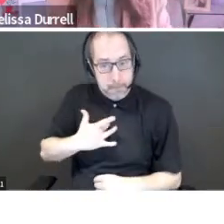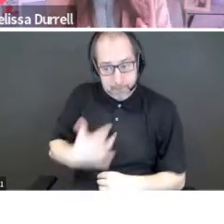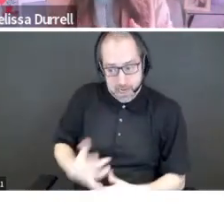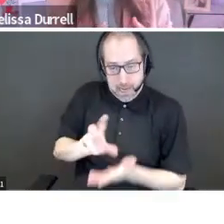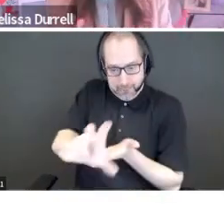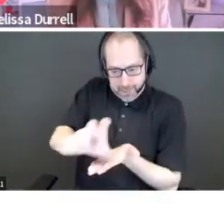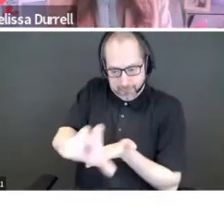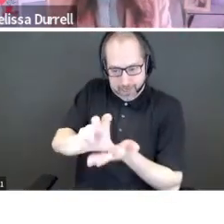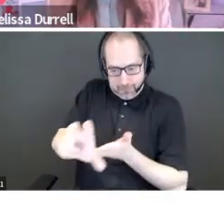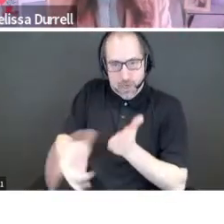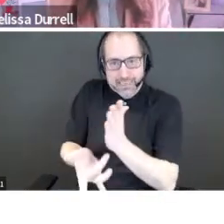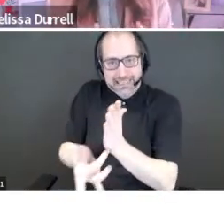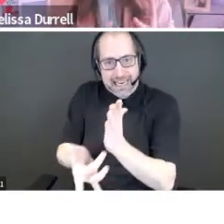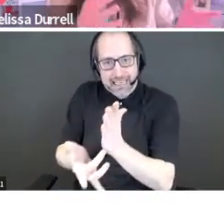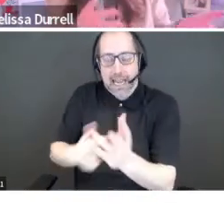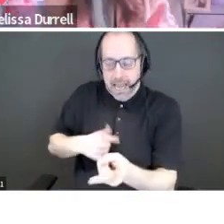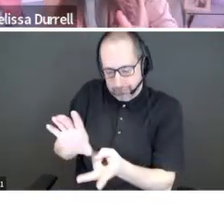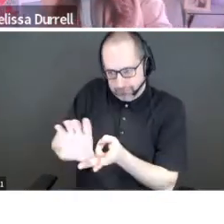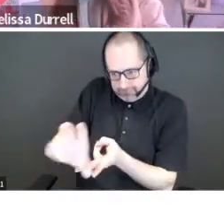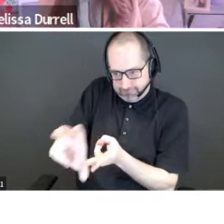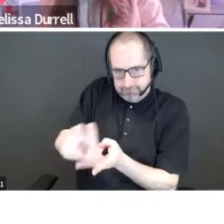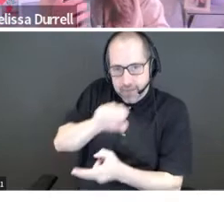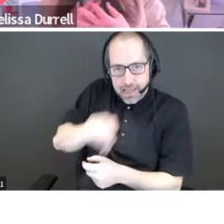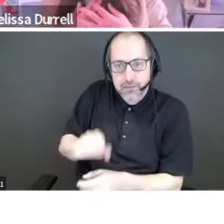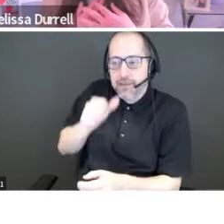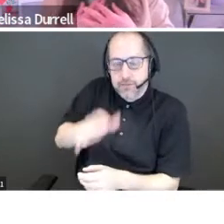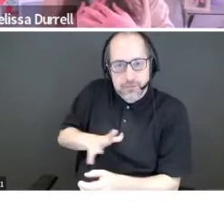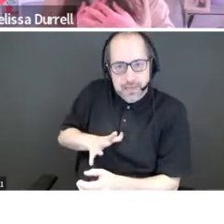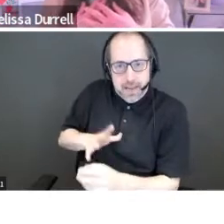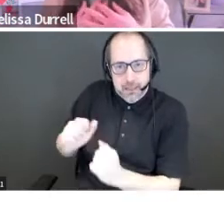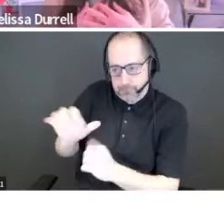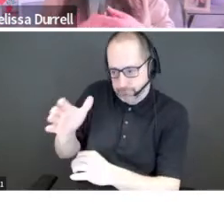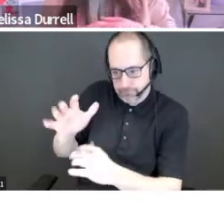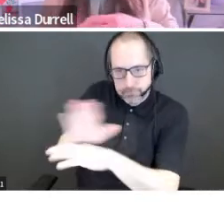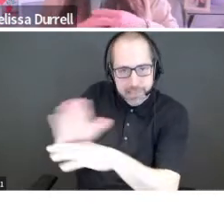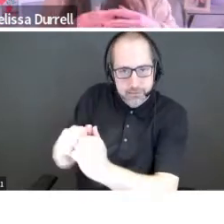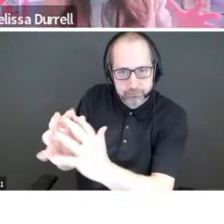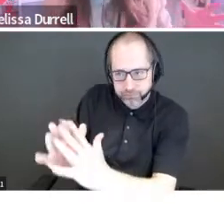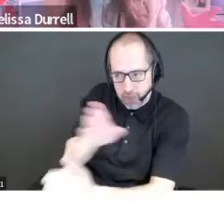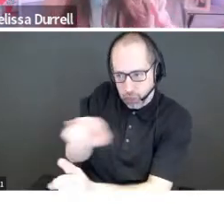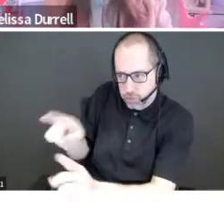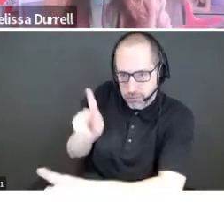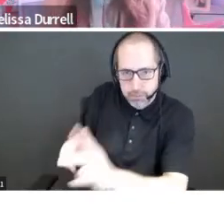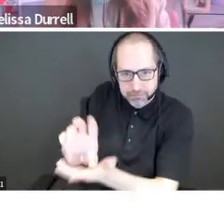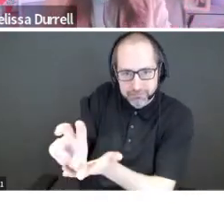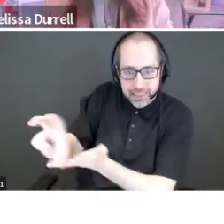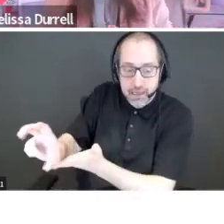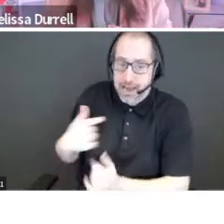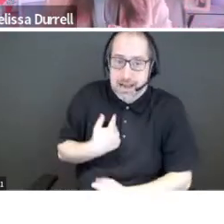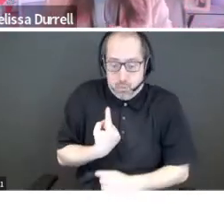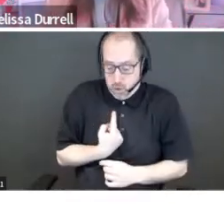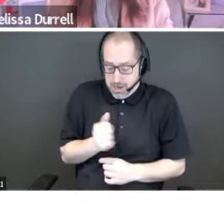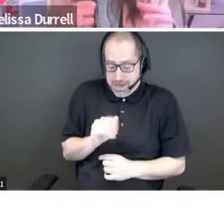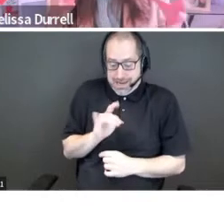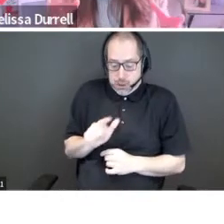and I love to invest in female entrepreneurs. What other like, and I'm just one angel investor, and there are hundreds of thousands of them